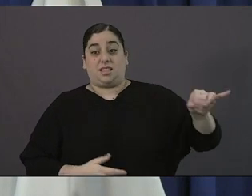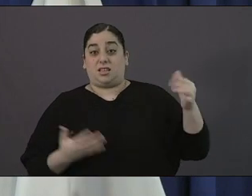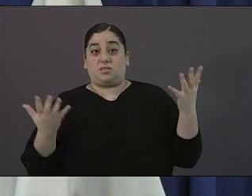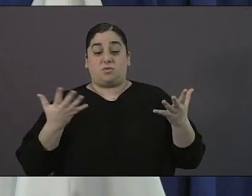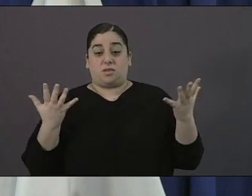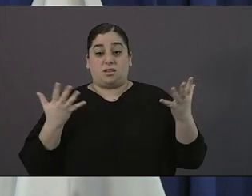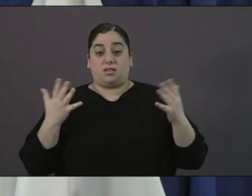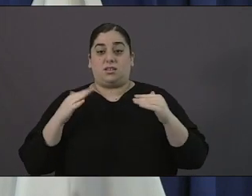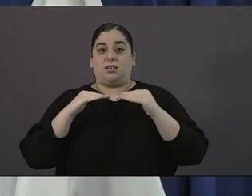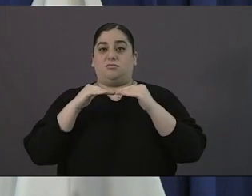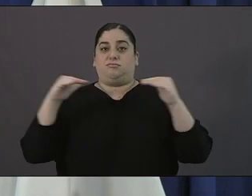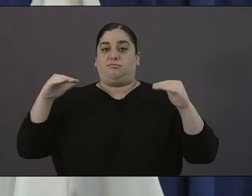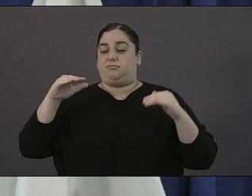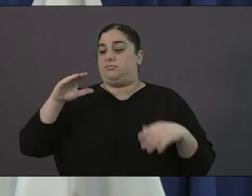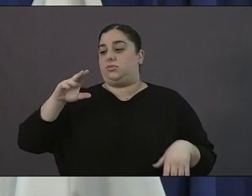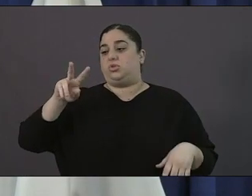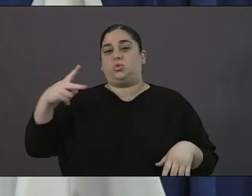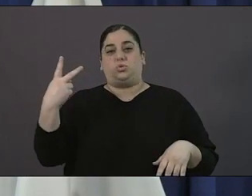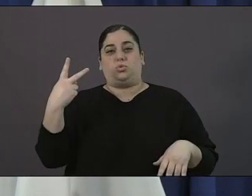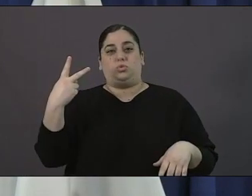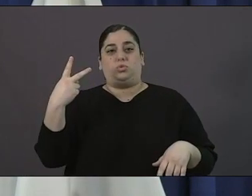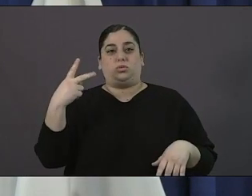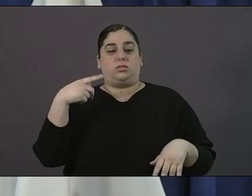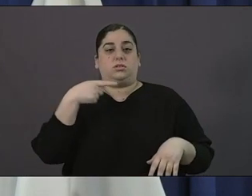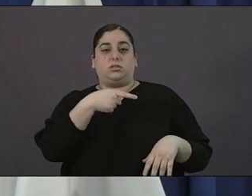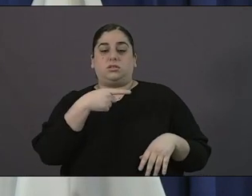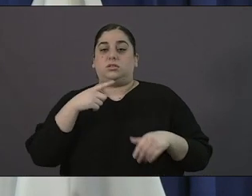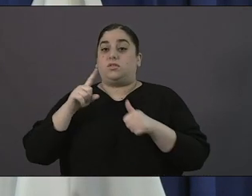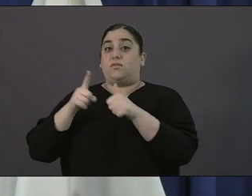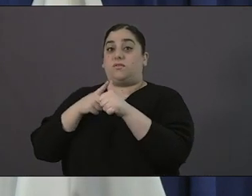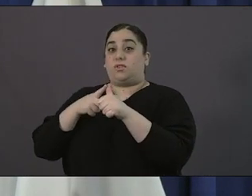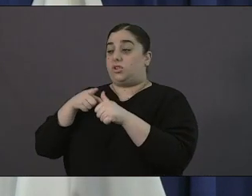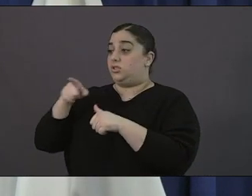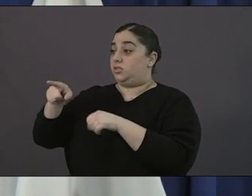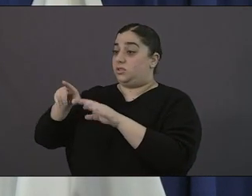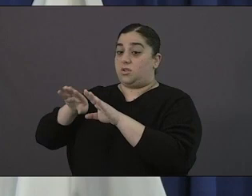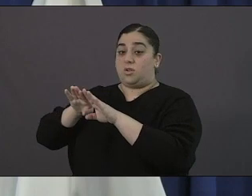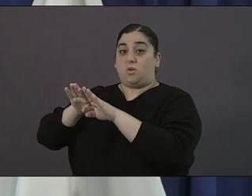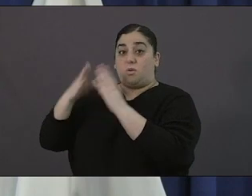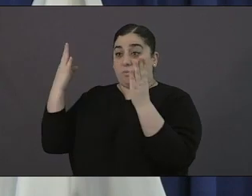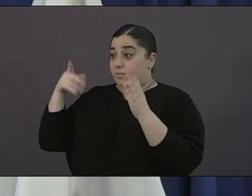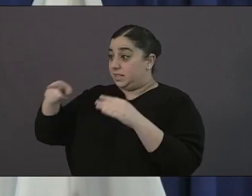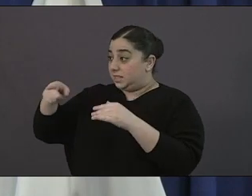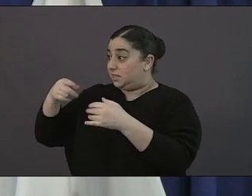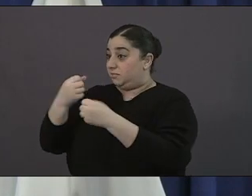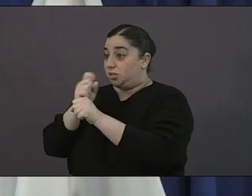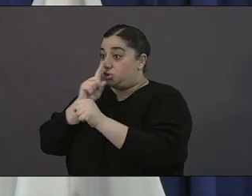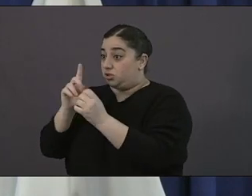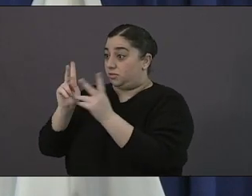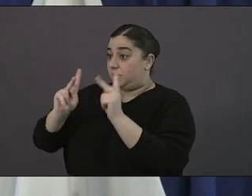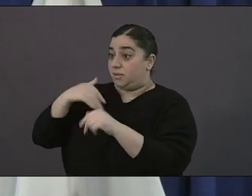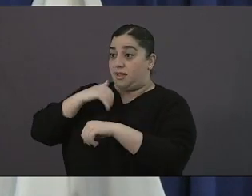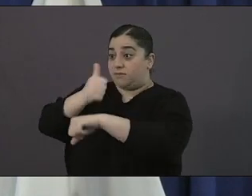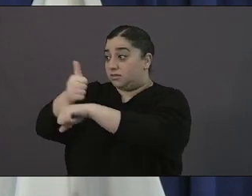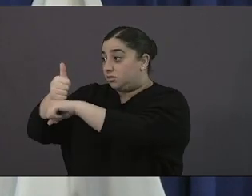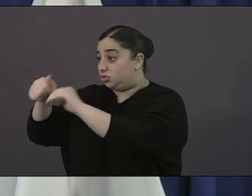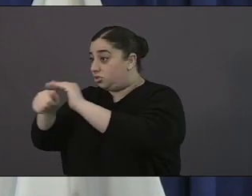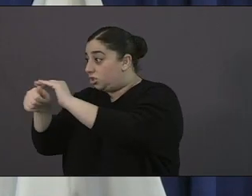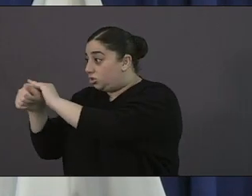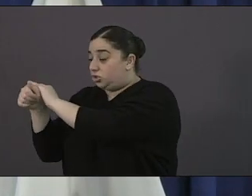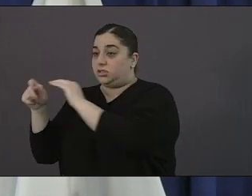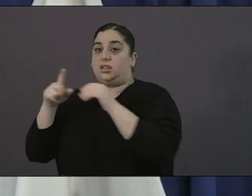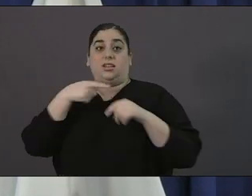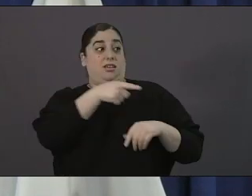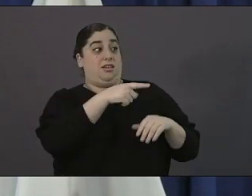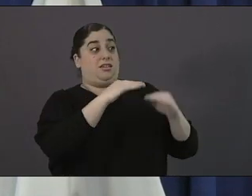folks who are still on the streets people that need that help in the support and maybe people that sometime had been resistant to some of that help